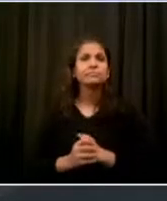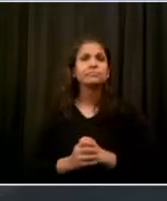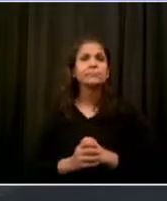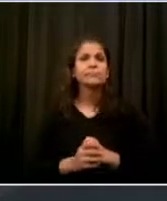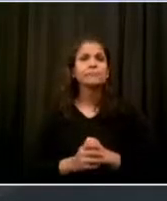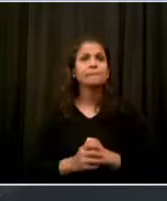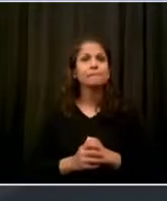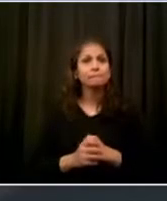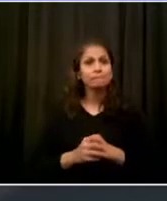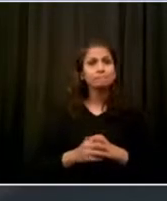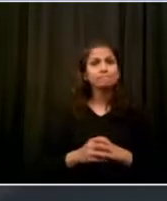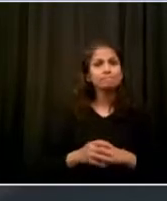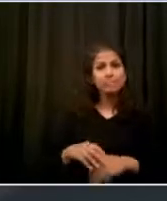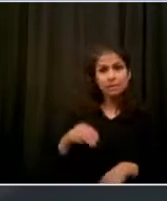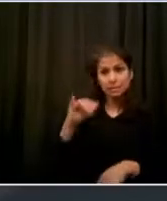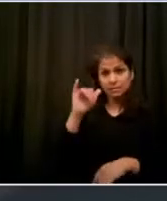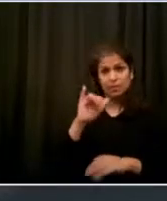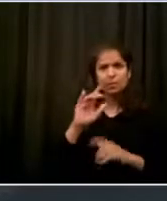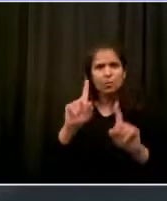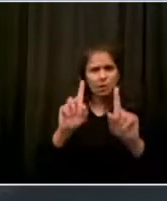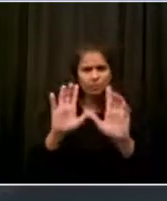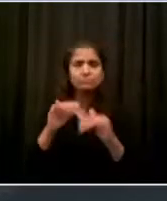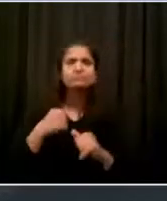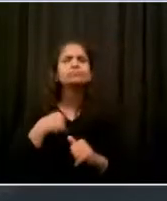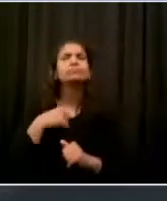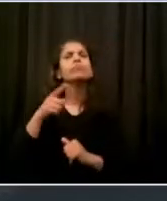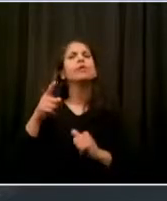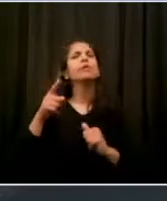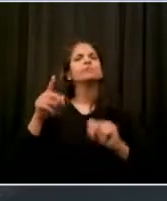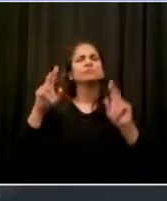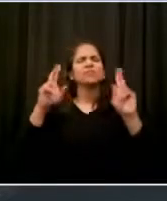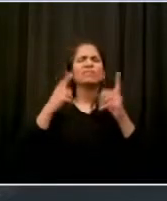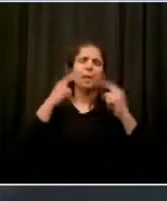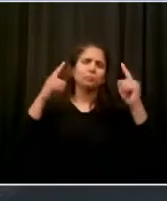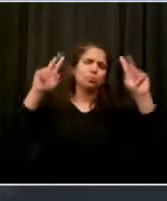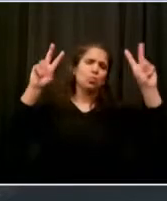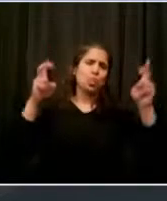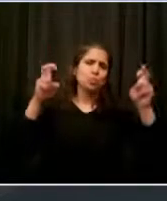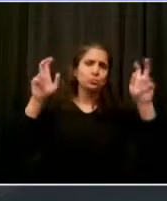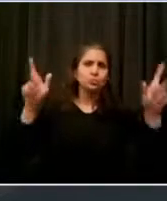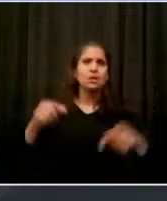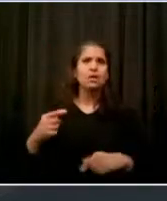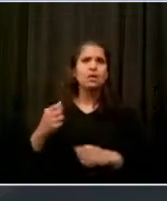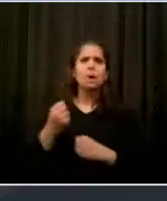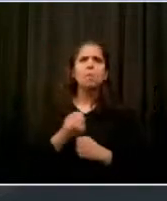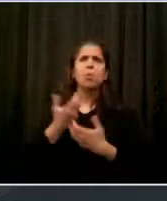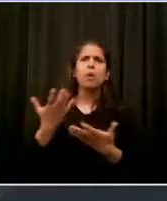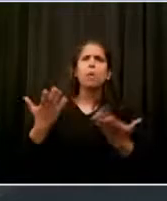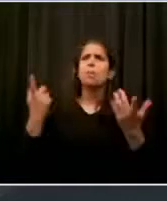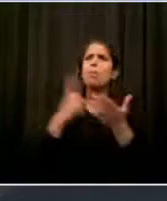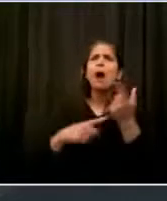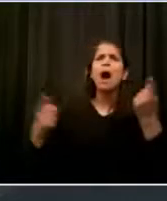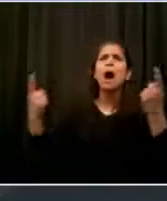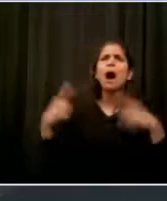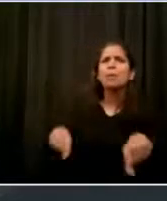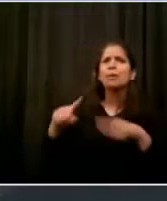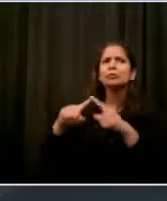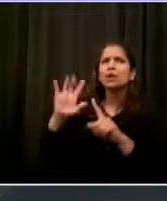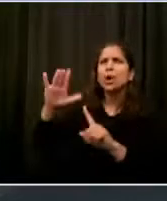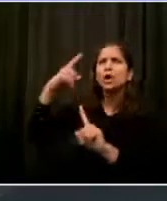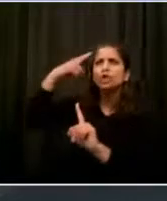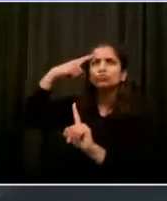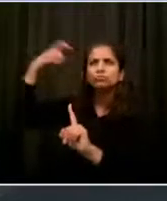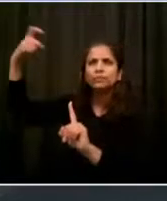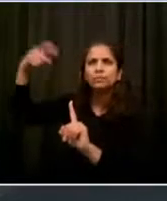to a dream deferred? Does it dry up like a raisin in the sun or fester like a sore